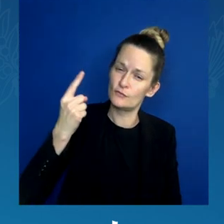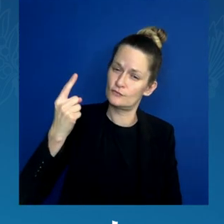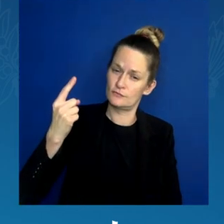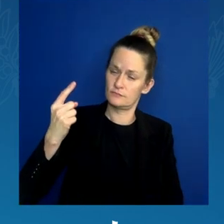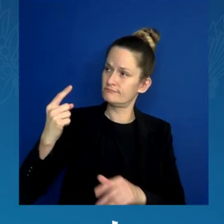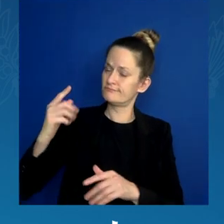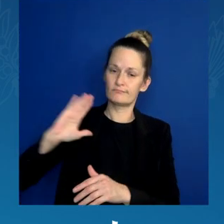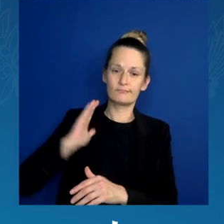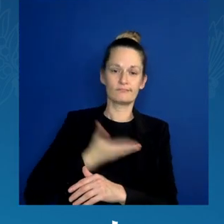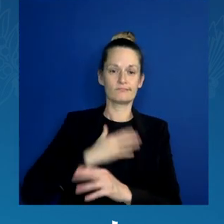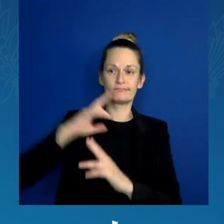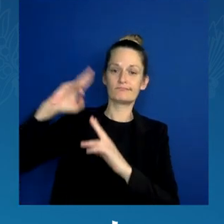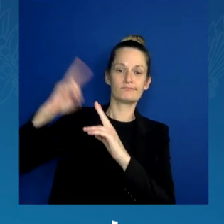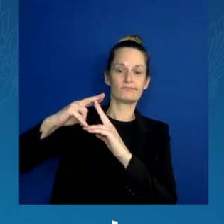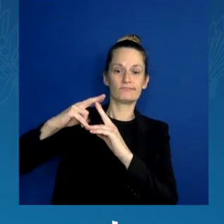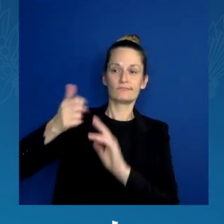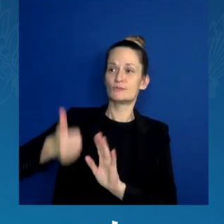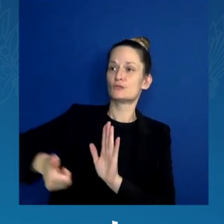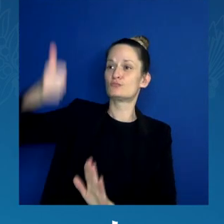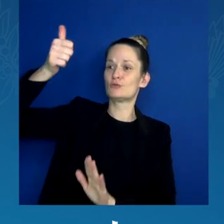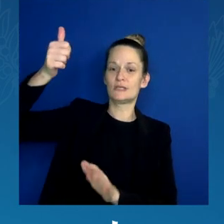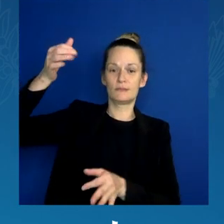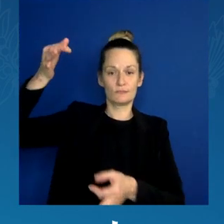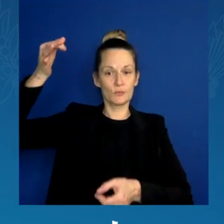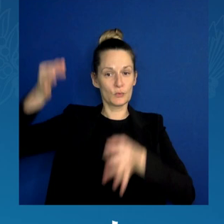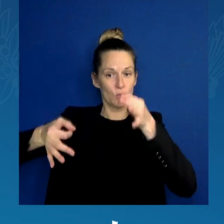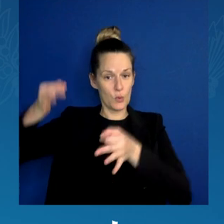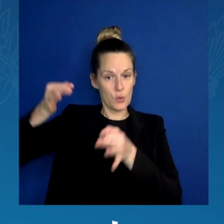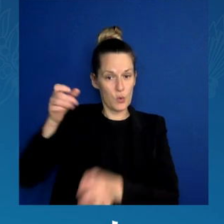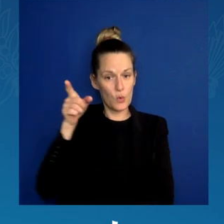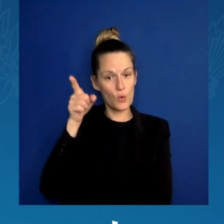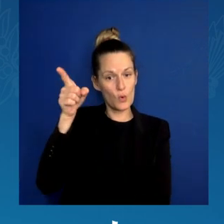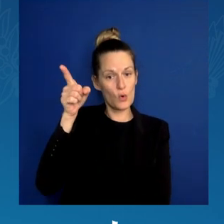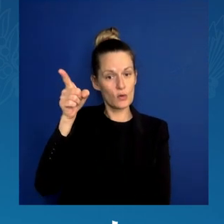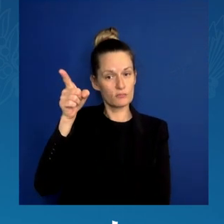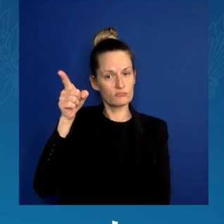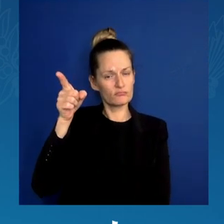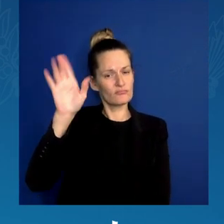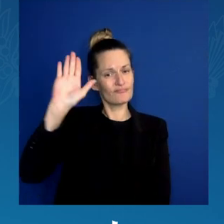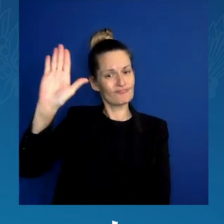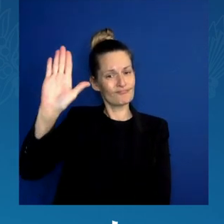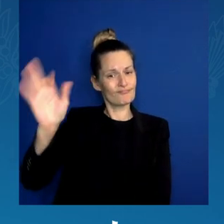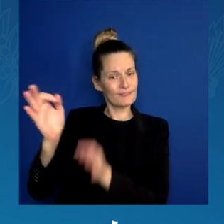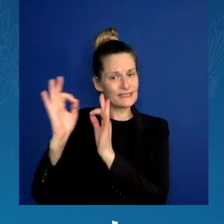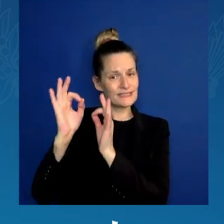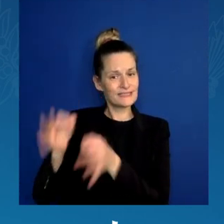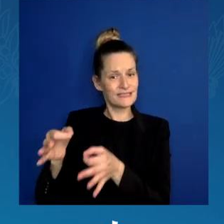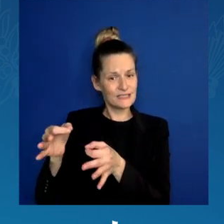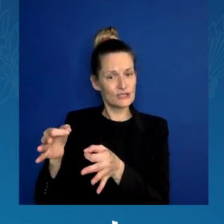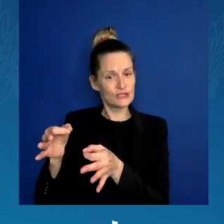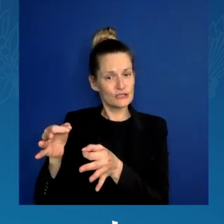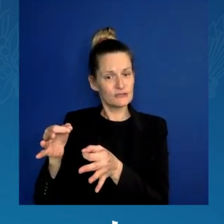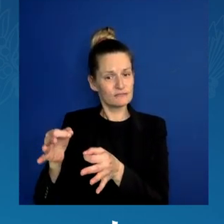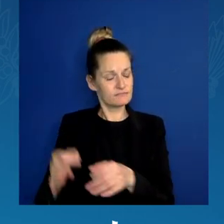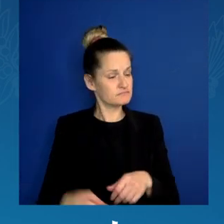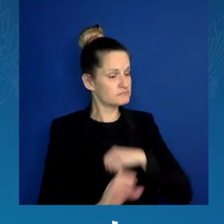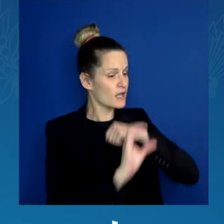Just took a constitutional right that had been recognized